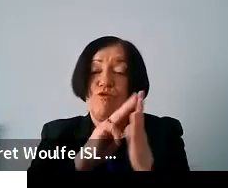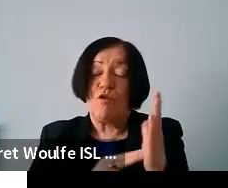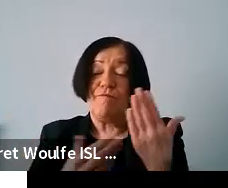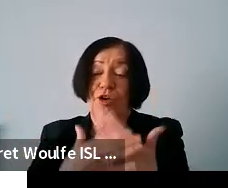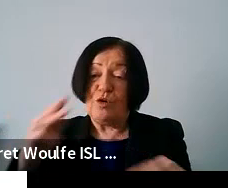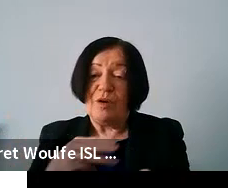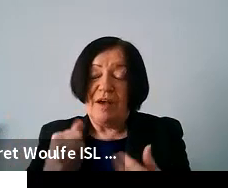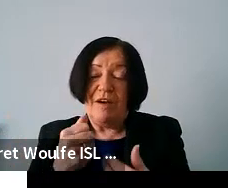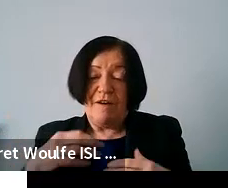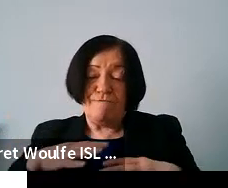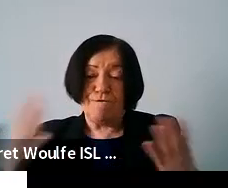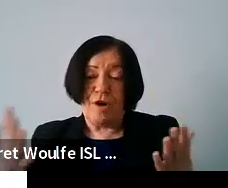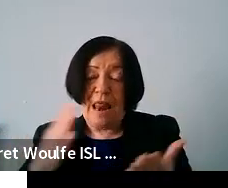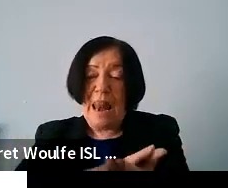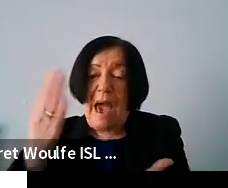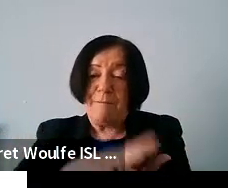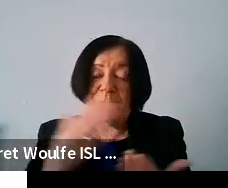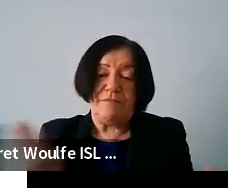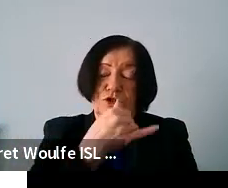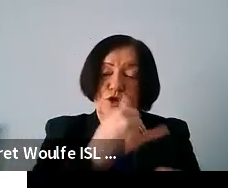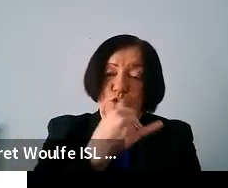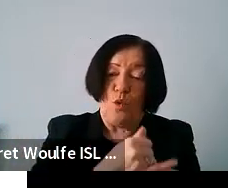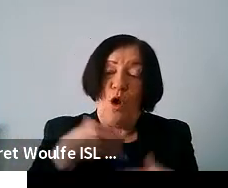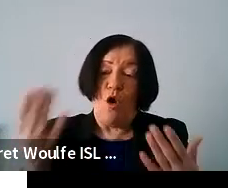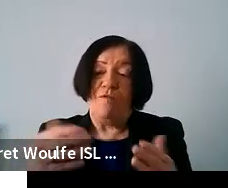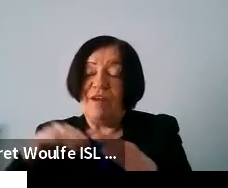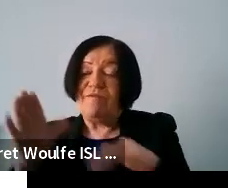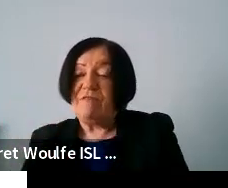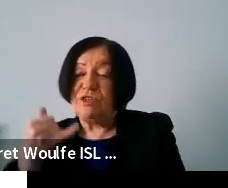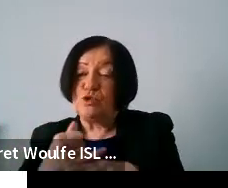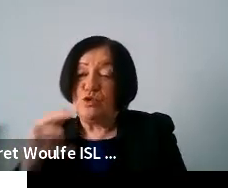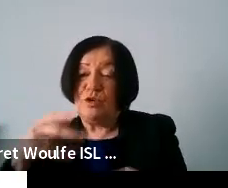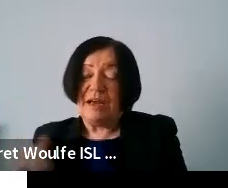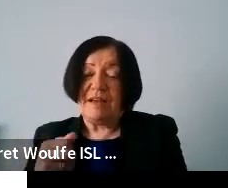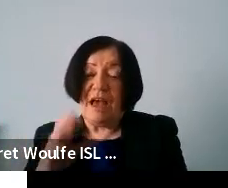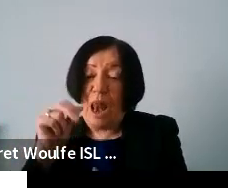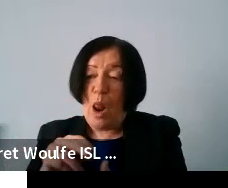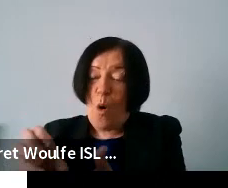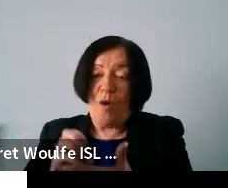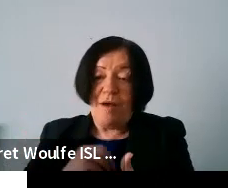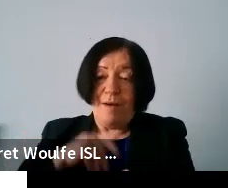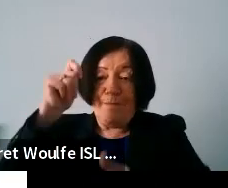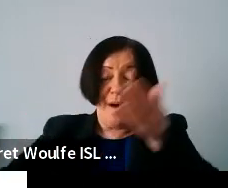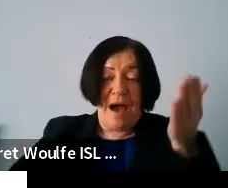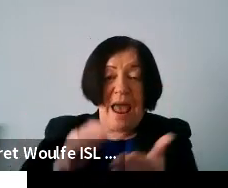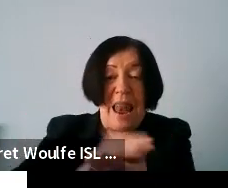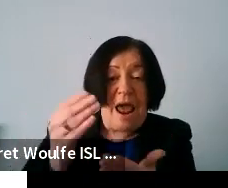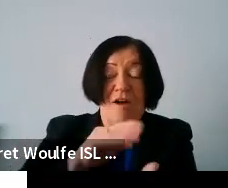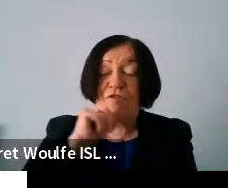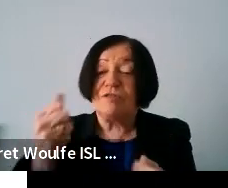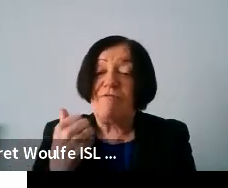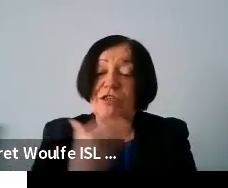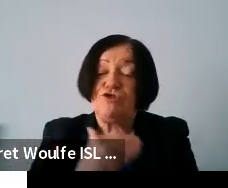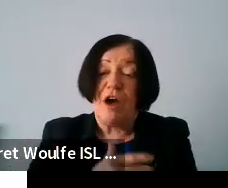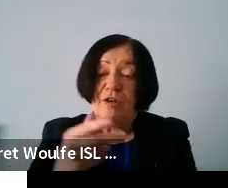people to get free laptops while you're in school or if you've left school for example you can get a loan to buy a laptop or if you don't have a job